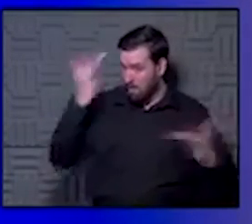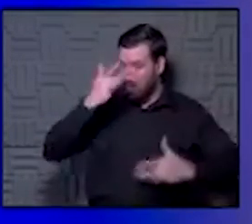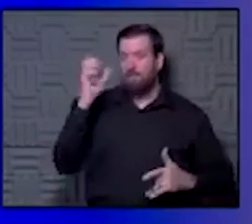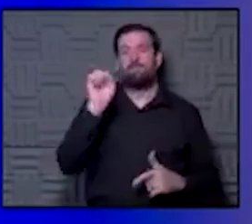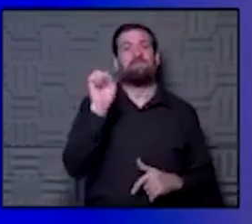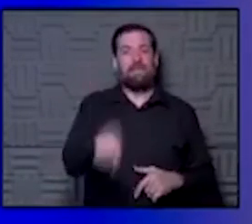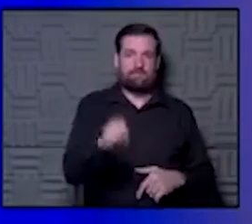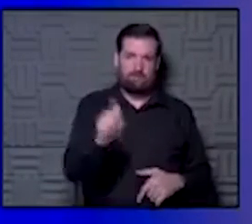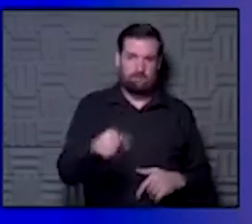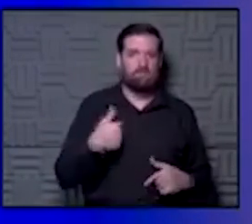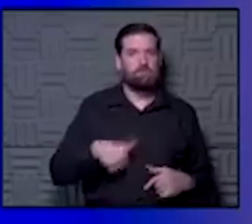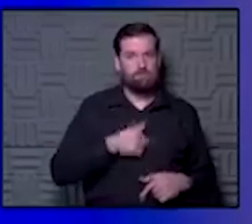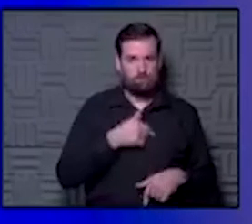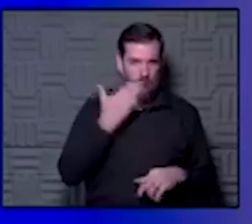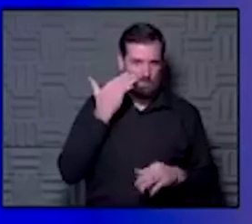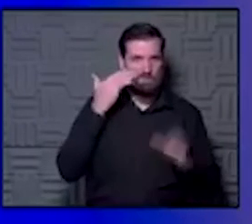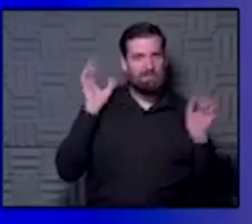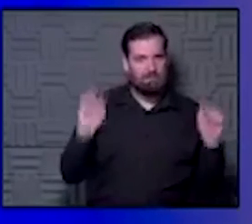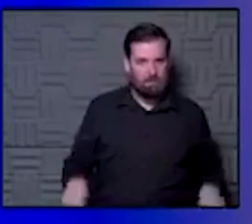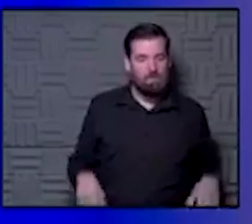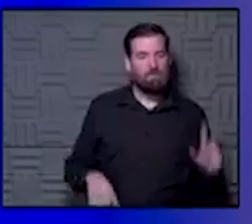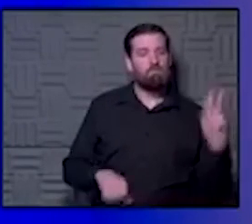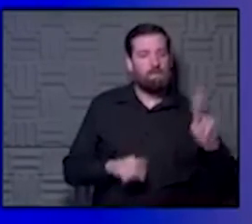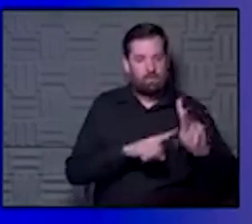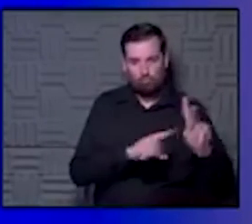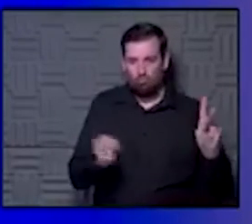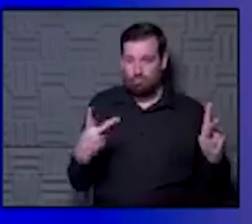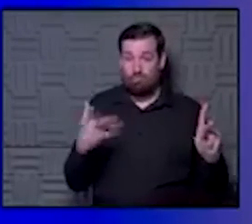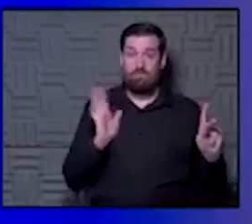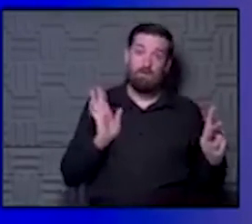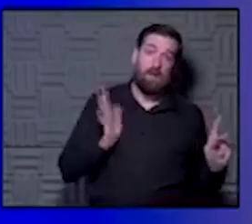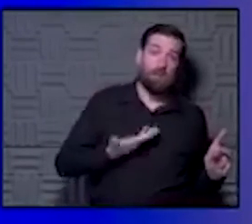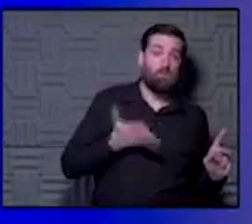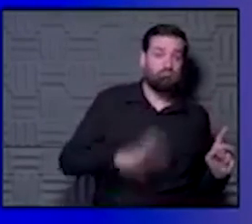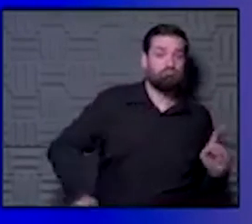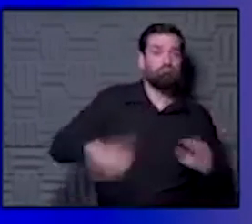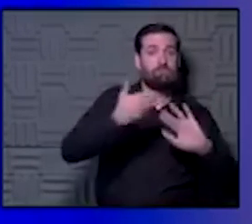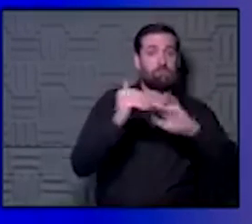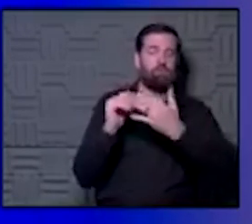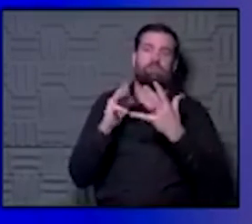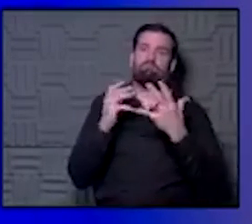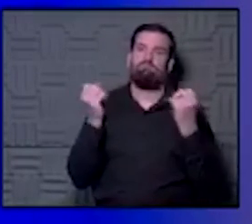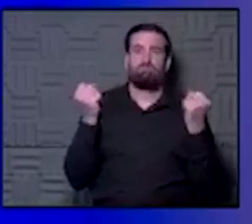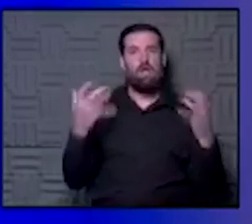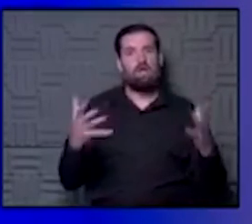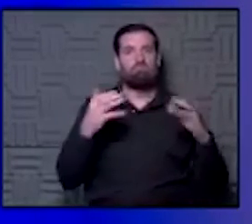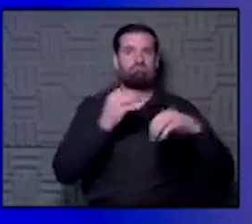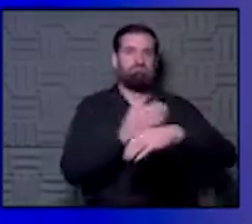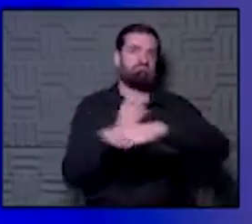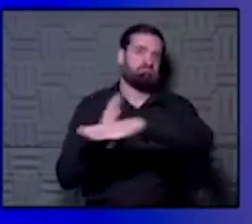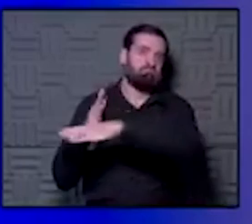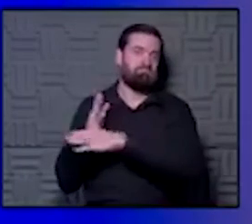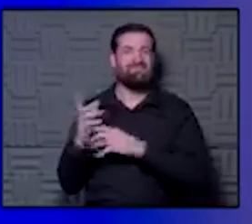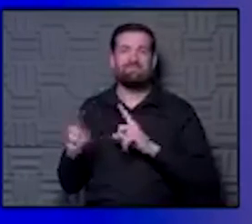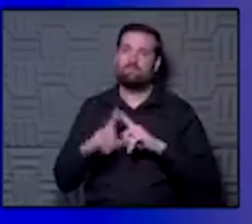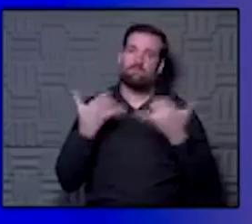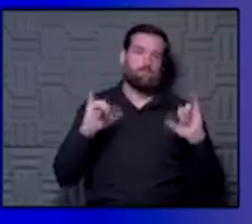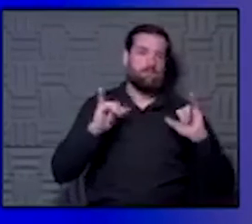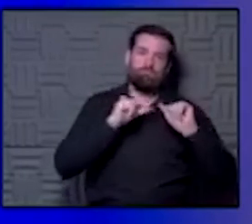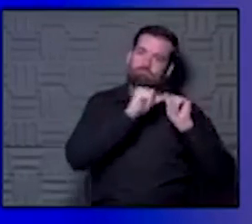disease. We know that in K through 12 schools around our community, a lot of steps have been taken. They have to continue to be taken.